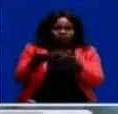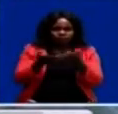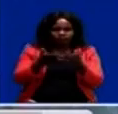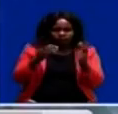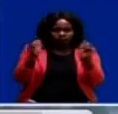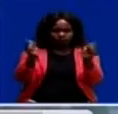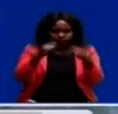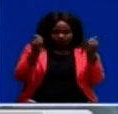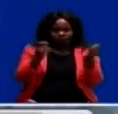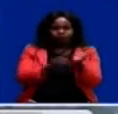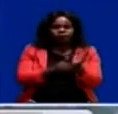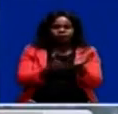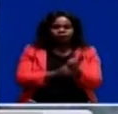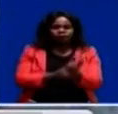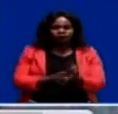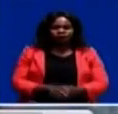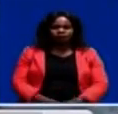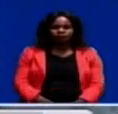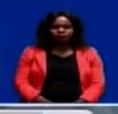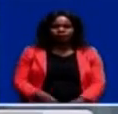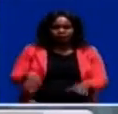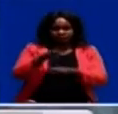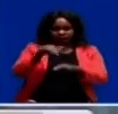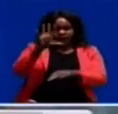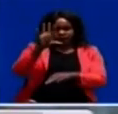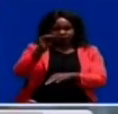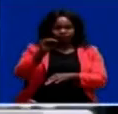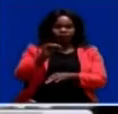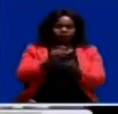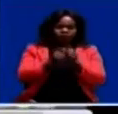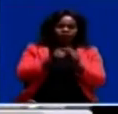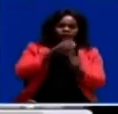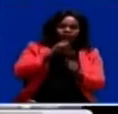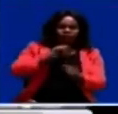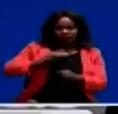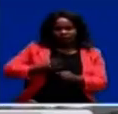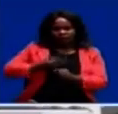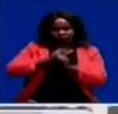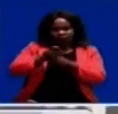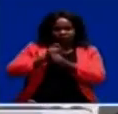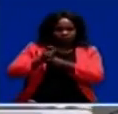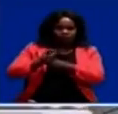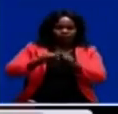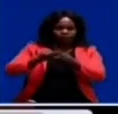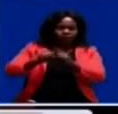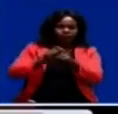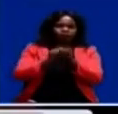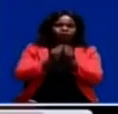in Lusaka. Over 50 sportsmen and women were awarded in various sports disciplines.